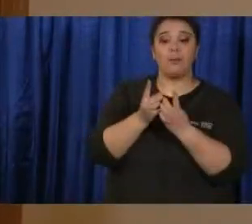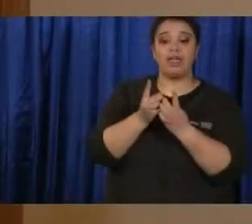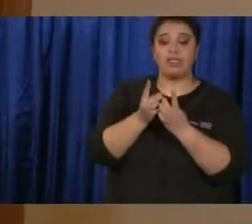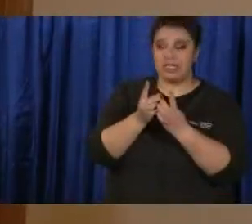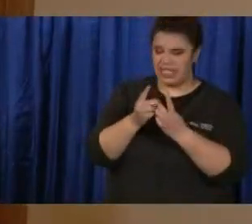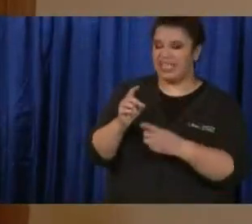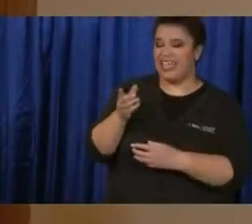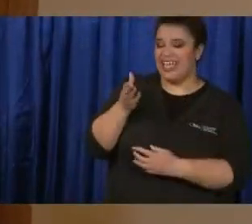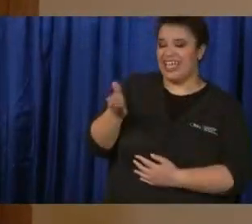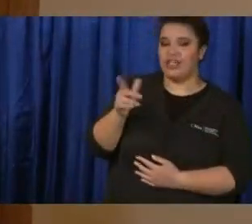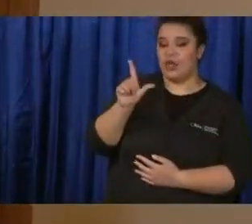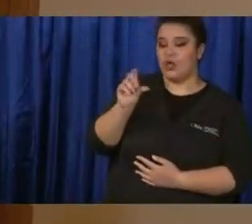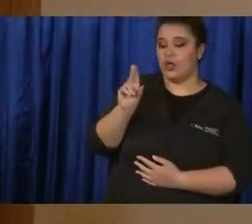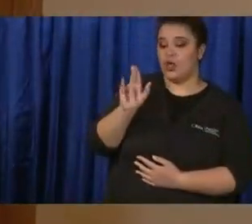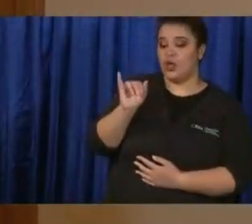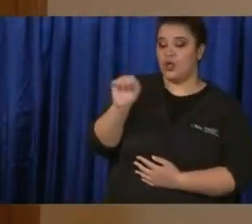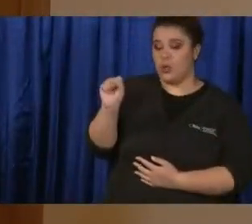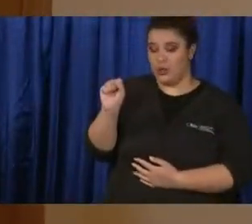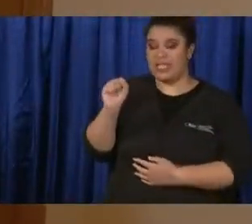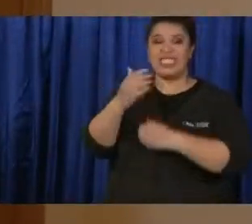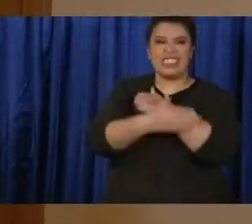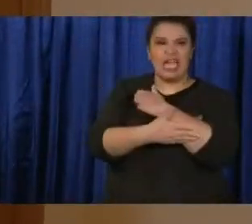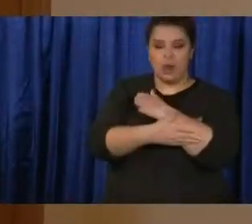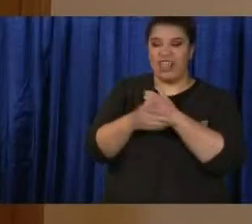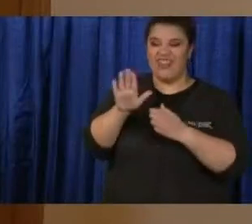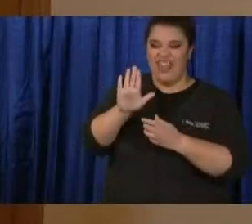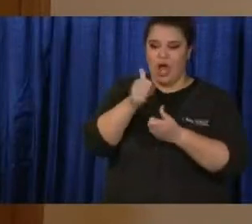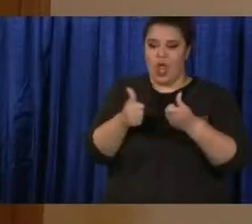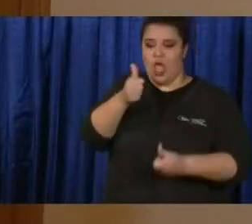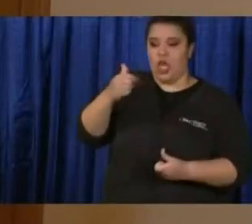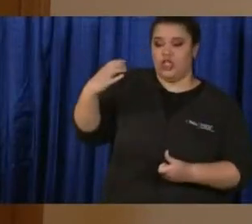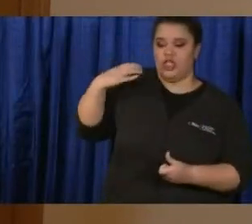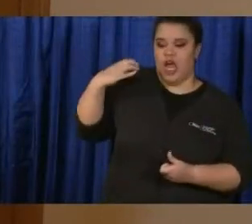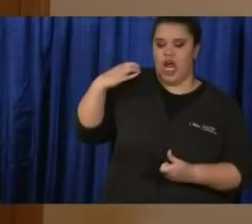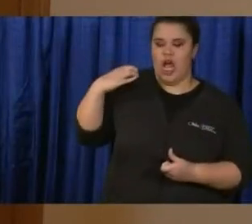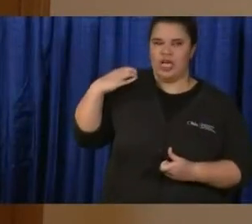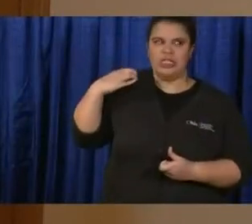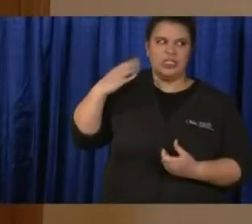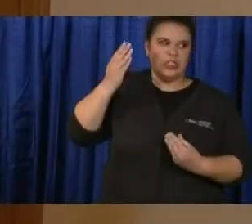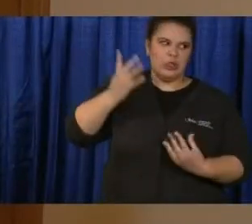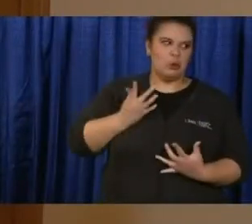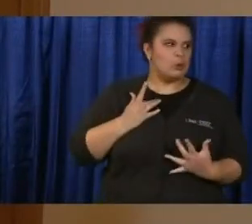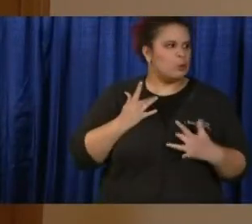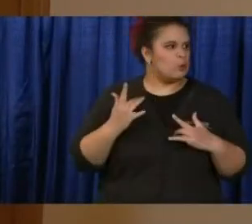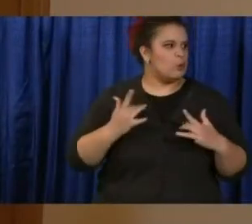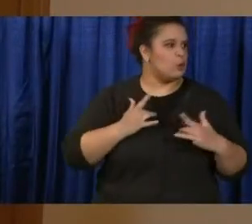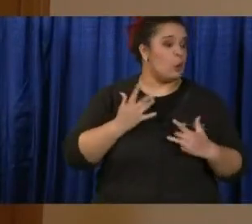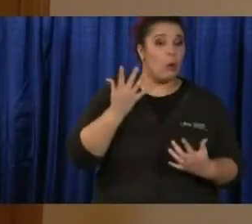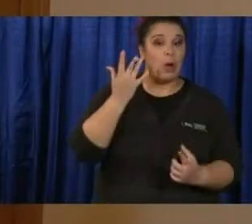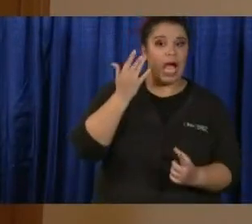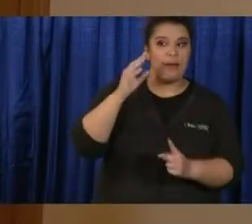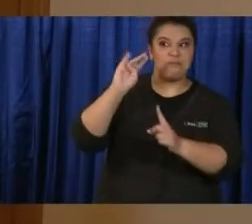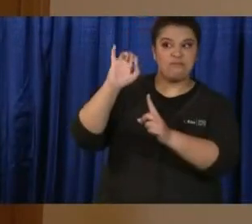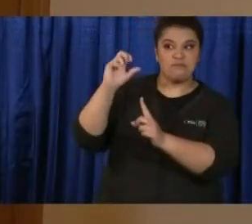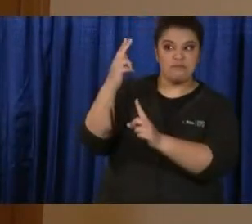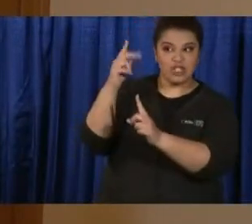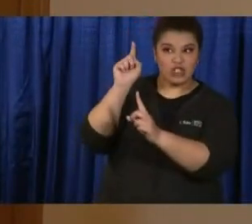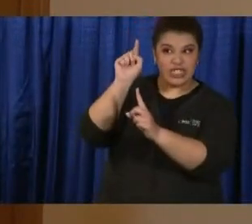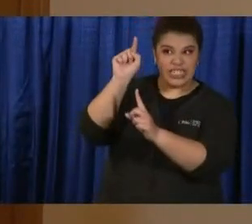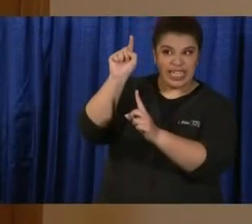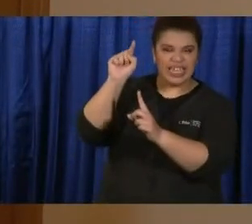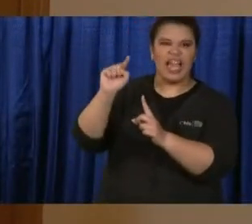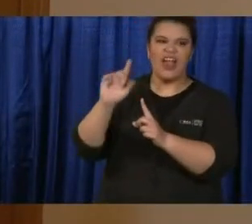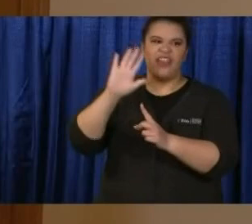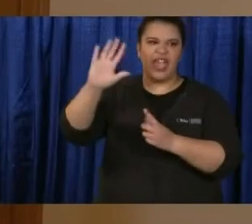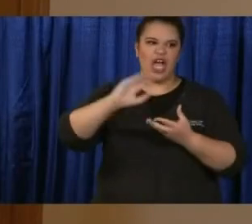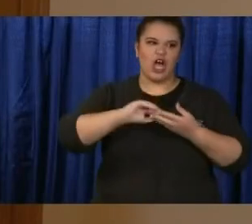That because Michigan is going to peak a week or so before we are, that the beds in northwest Ohio could be taken up by people from Michigan and